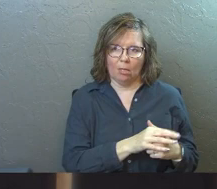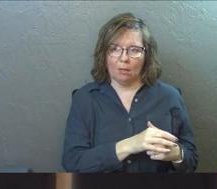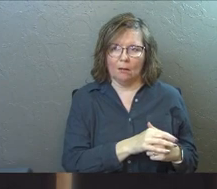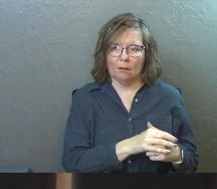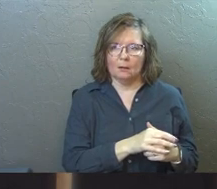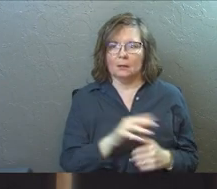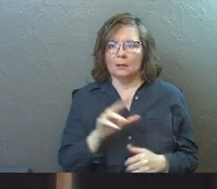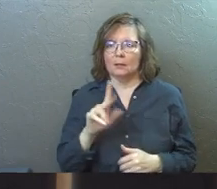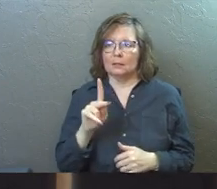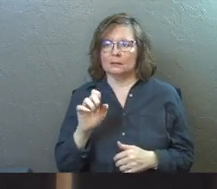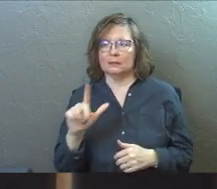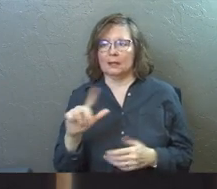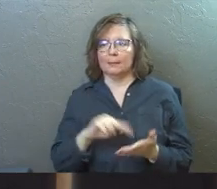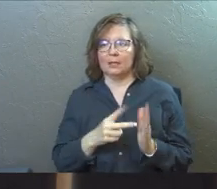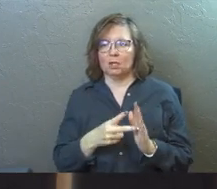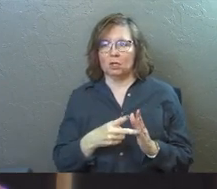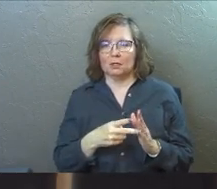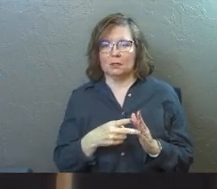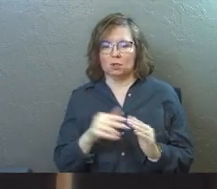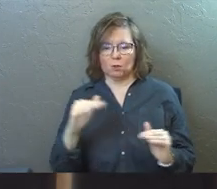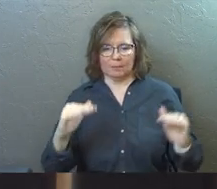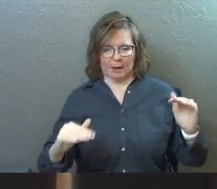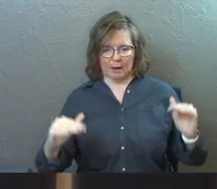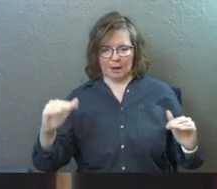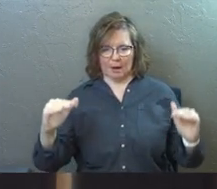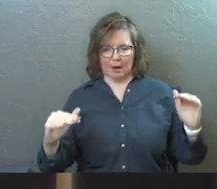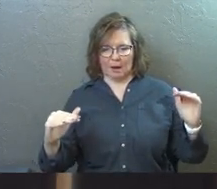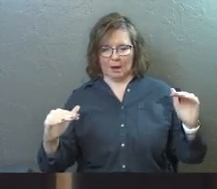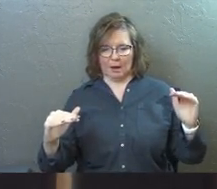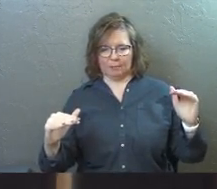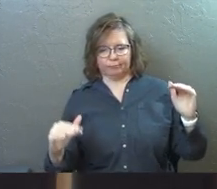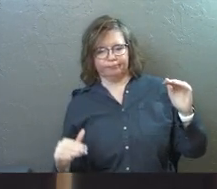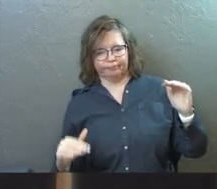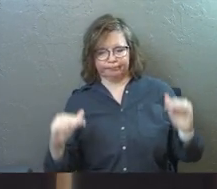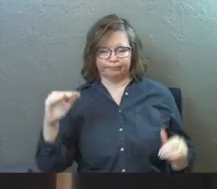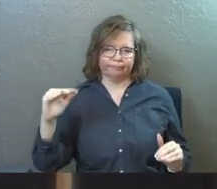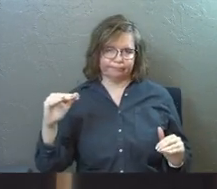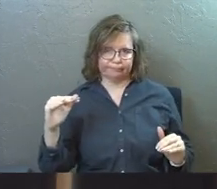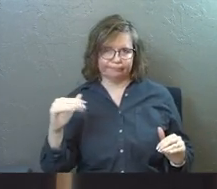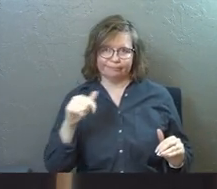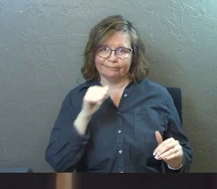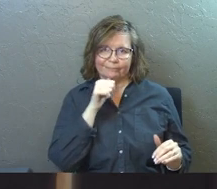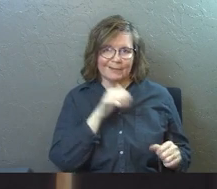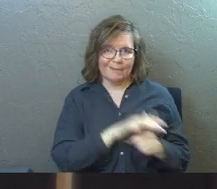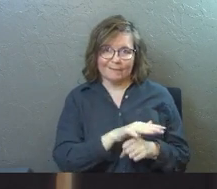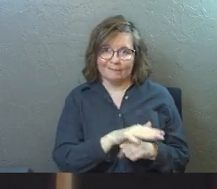Tekel means you have been weighed in the balances and you have been found wanting.